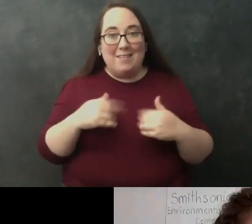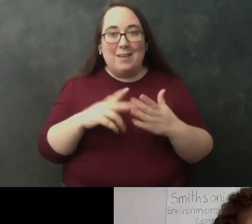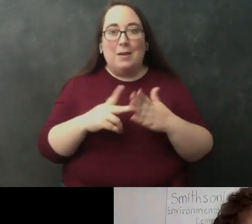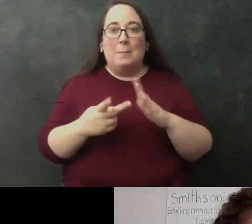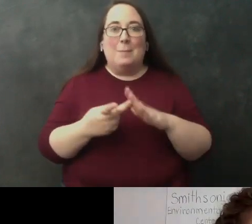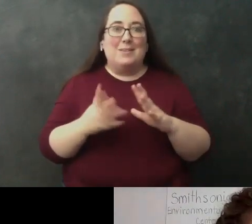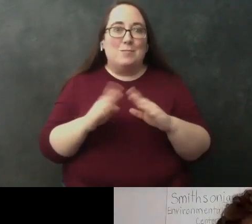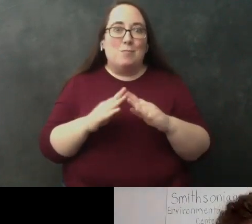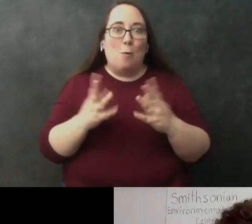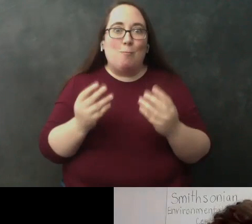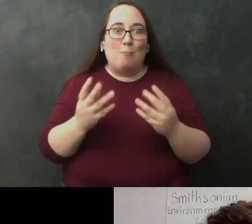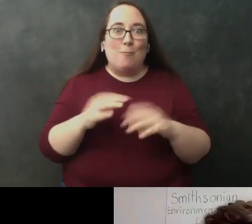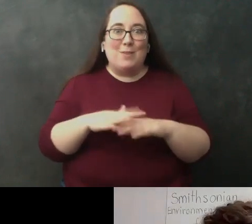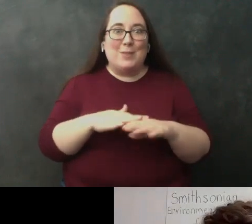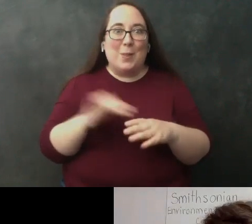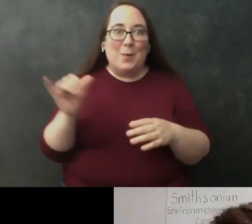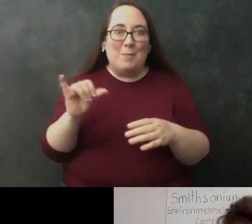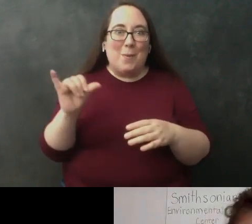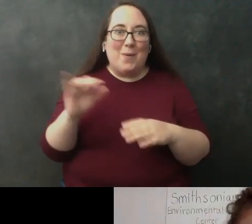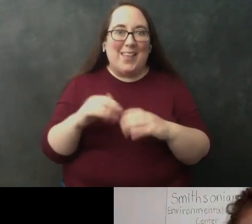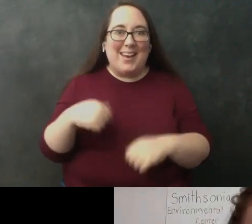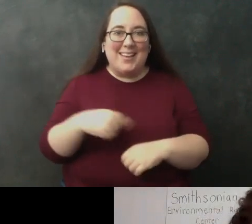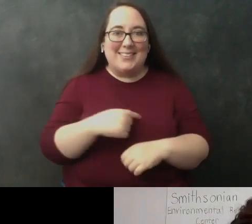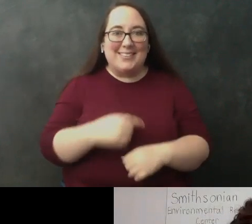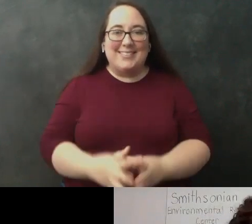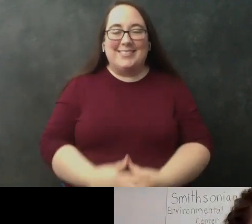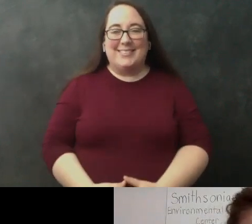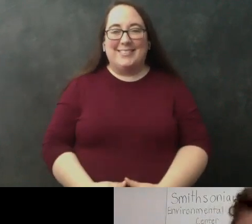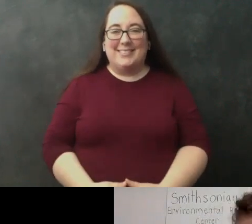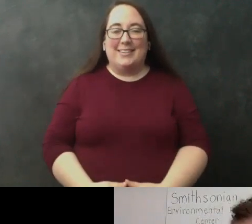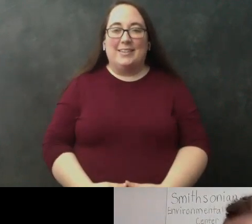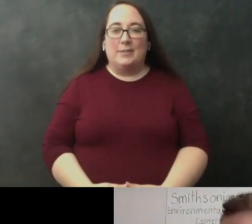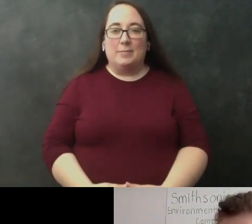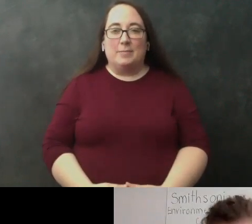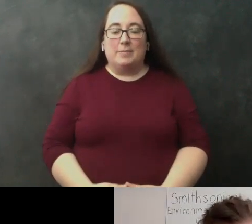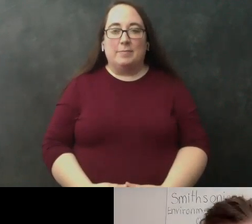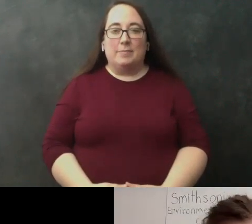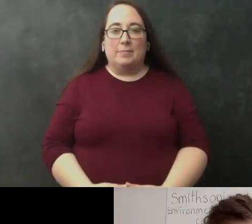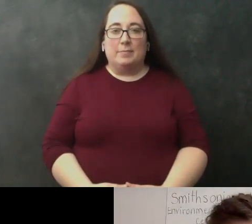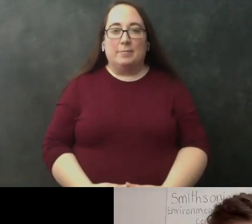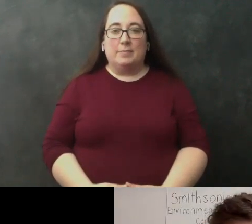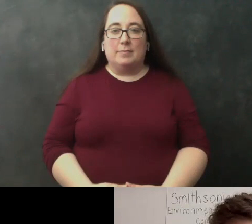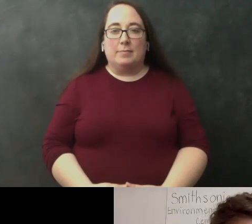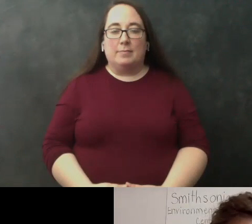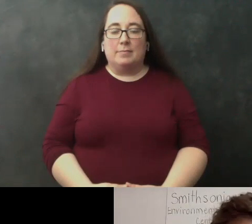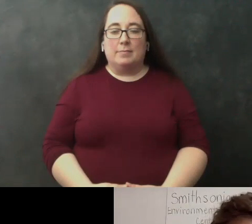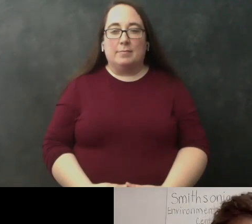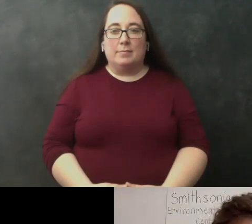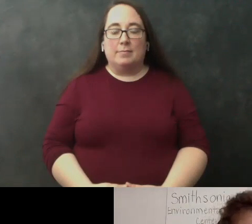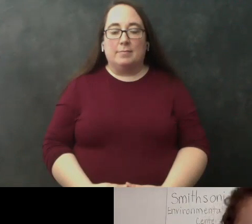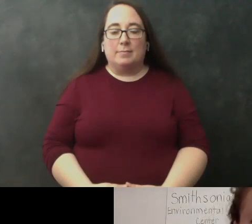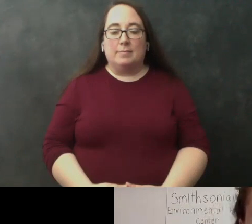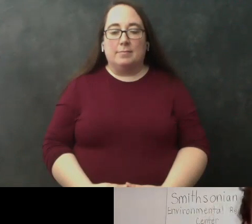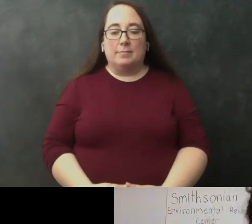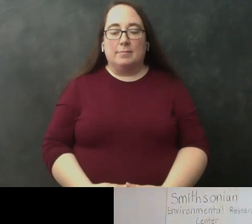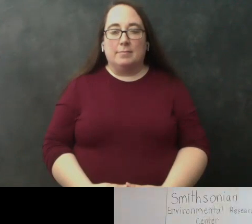gentler pourers than us uh so let's let's wait let's wait a couple minutes and we'll come back to it